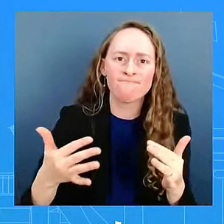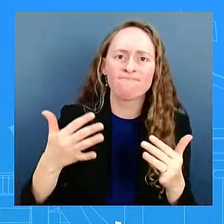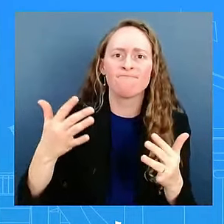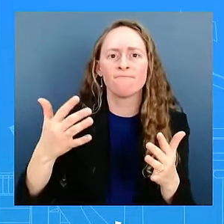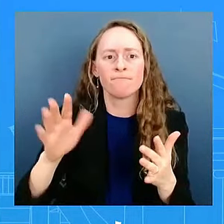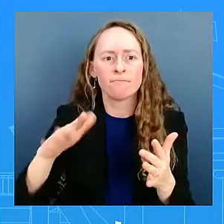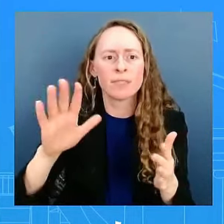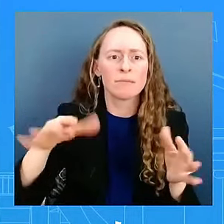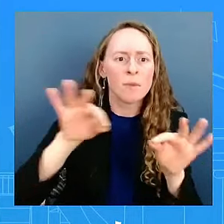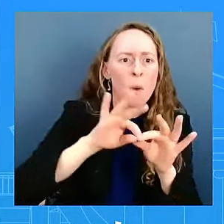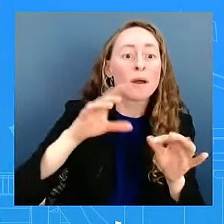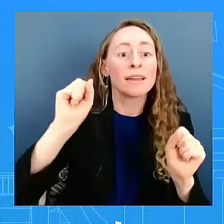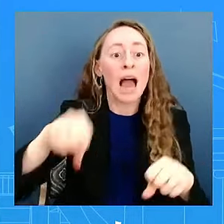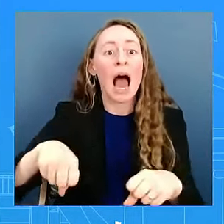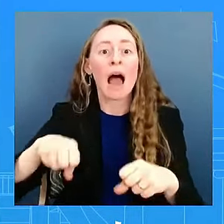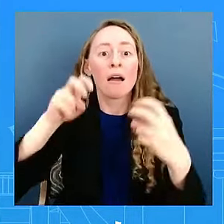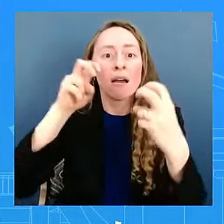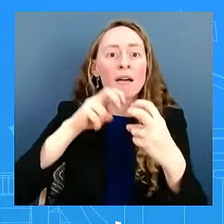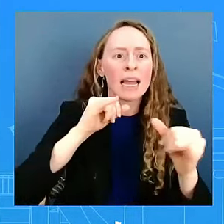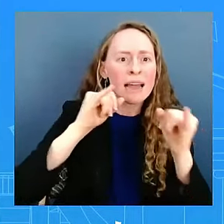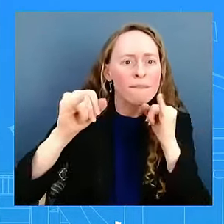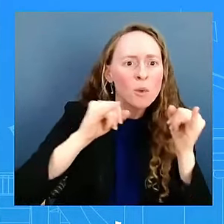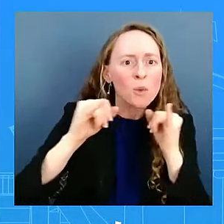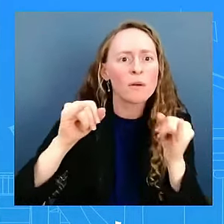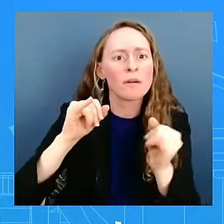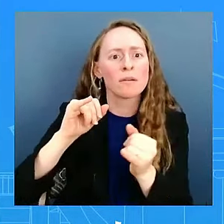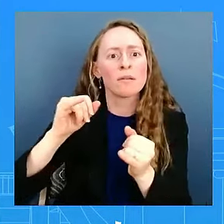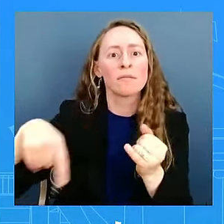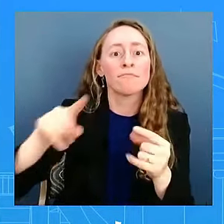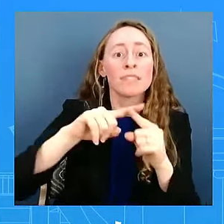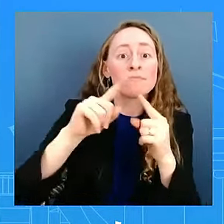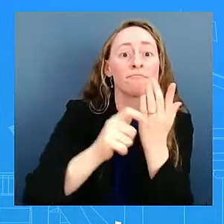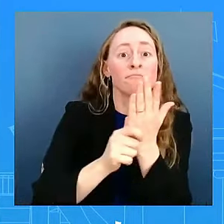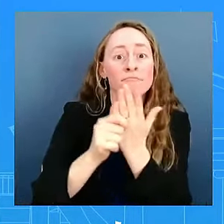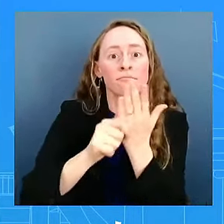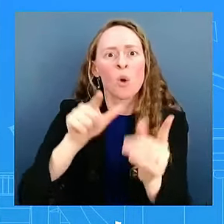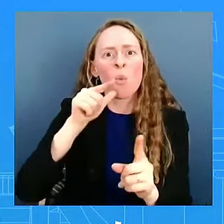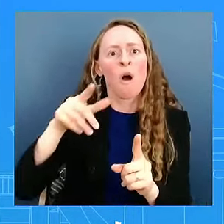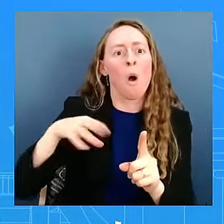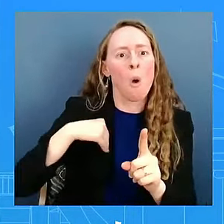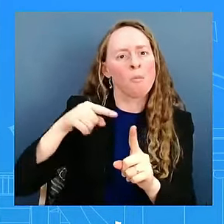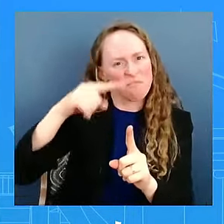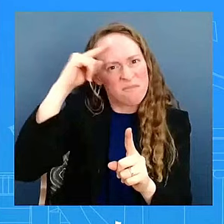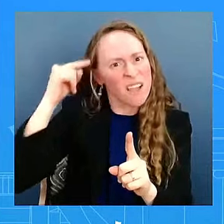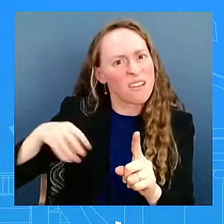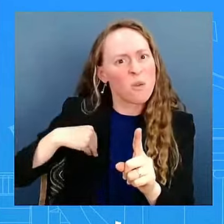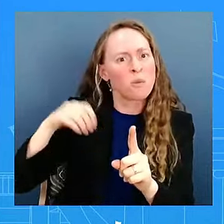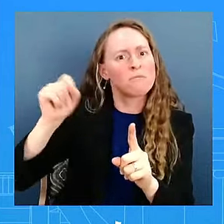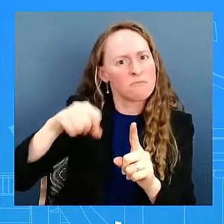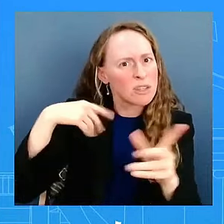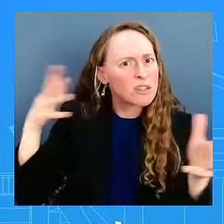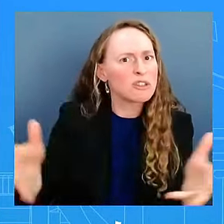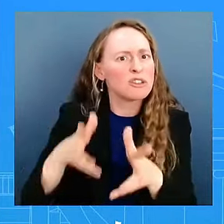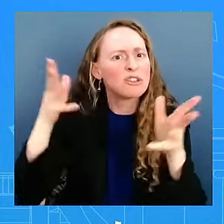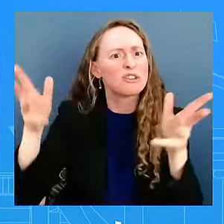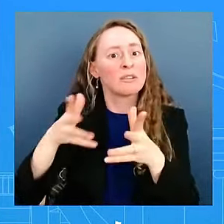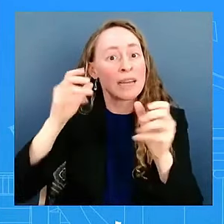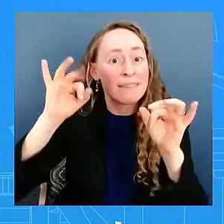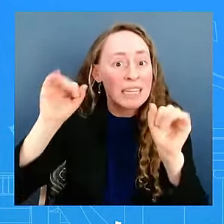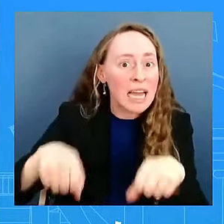done that from the president to the vice president to myself to other senior members of his team because we understand how important to have